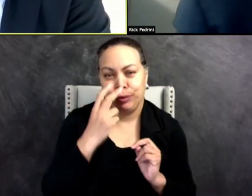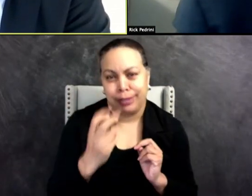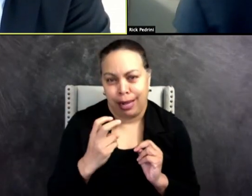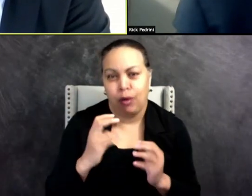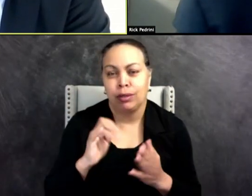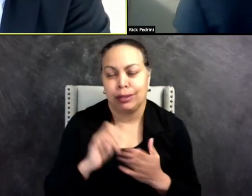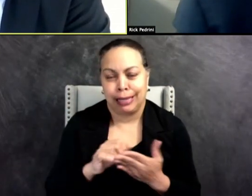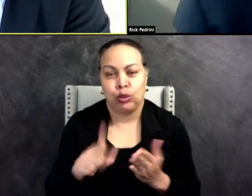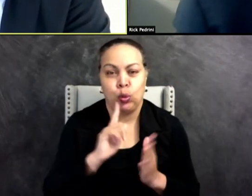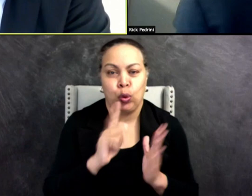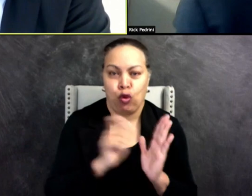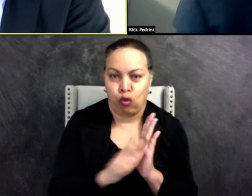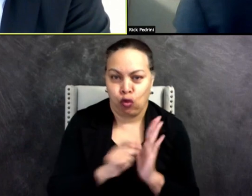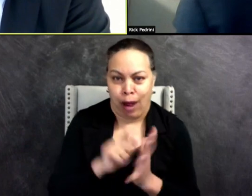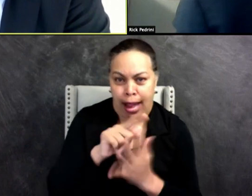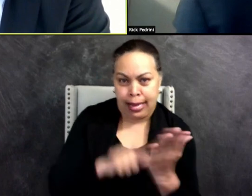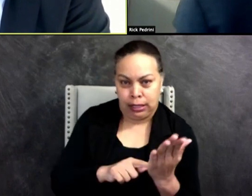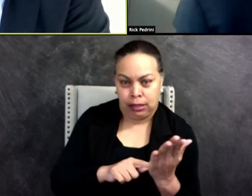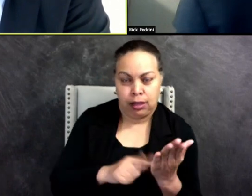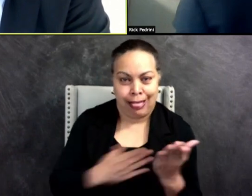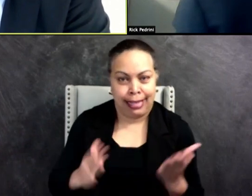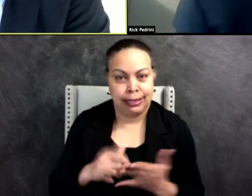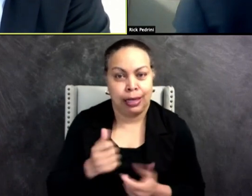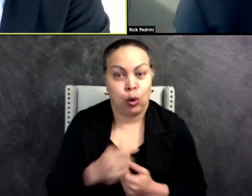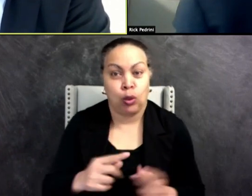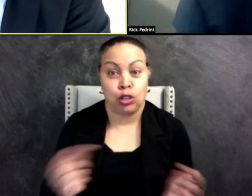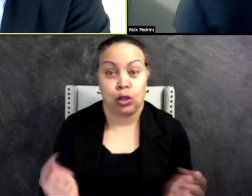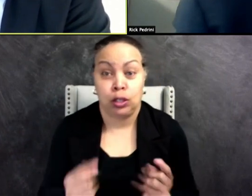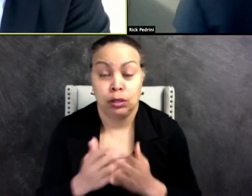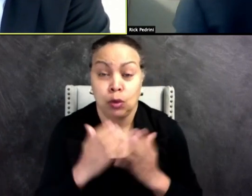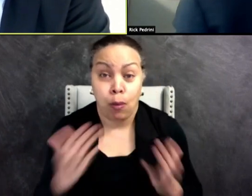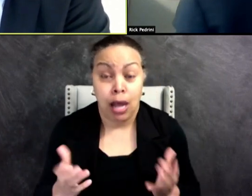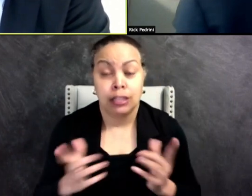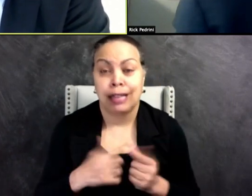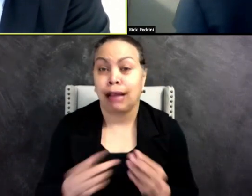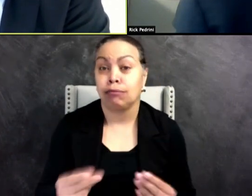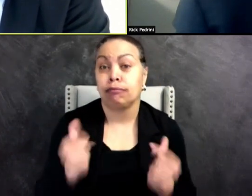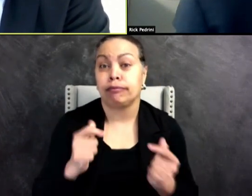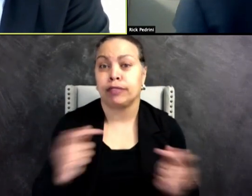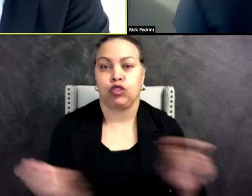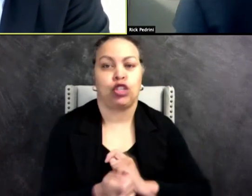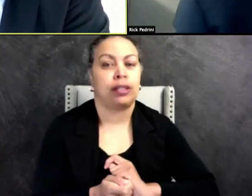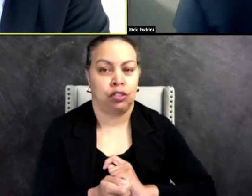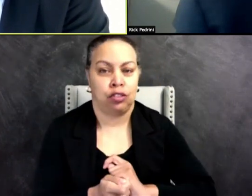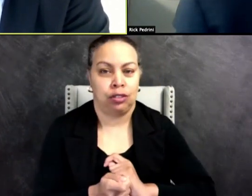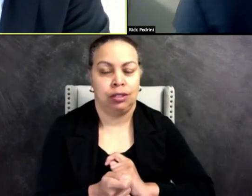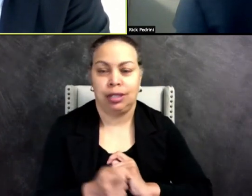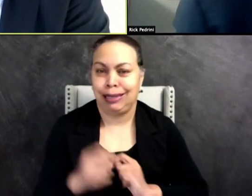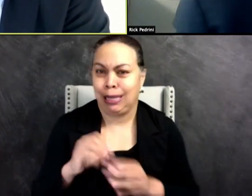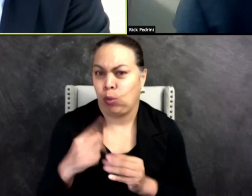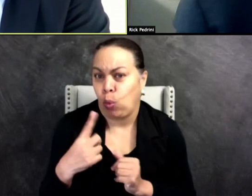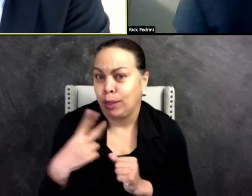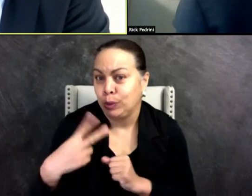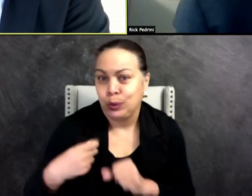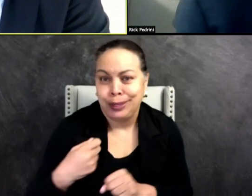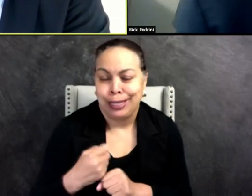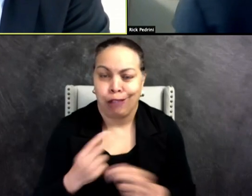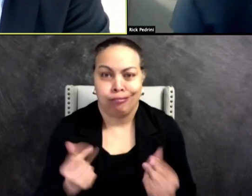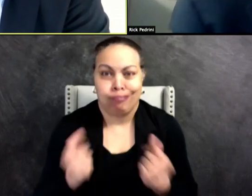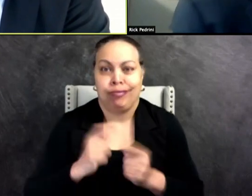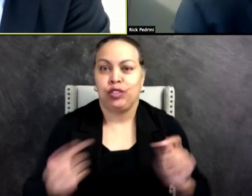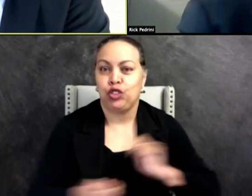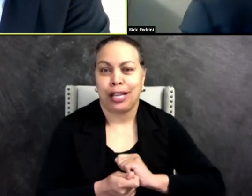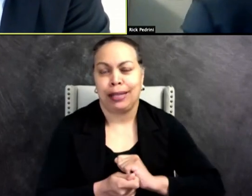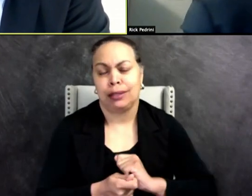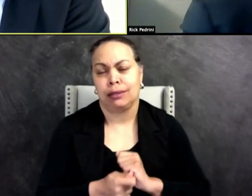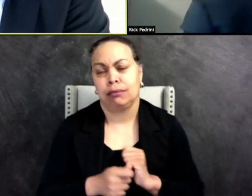could write the hurtful things that you wrote in that piece and then on a dime, right, really in a year or two, change that. I